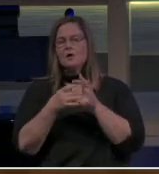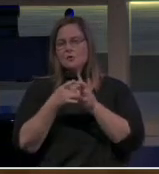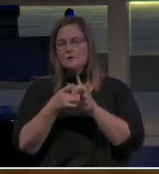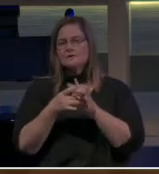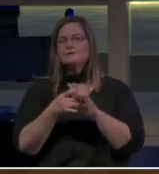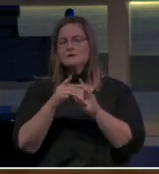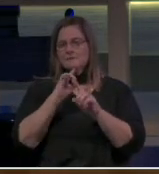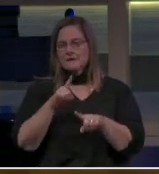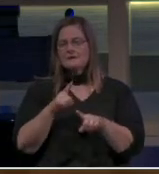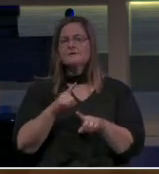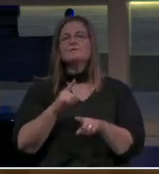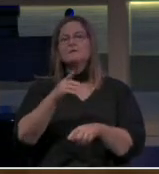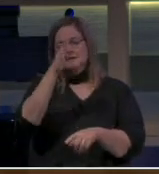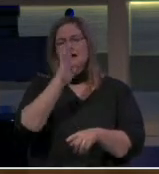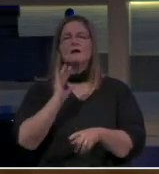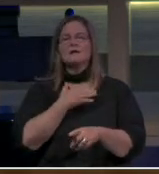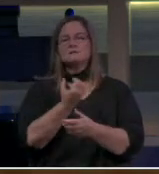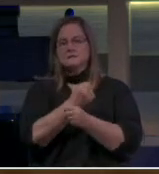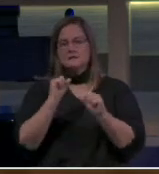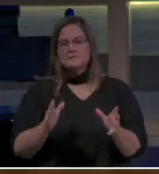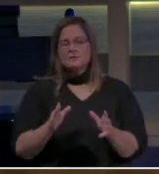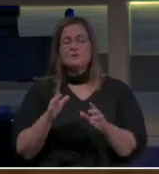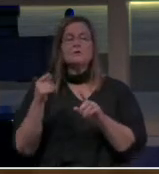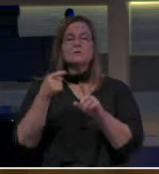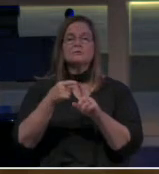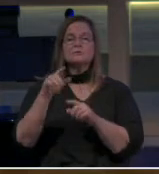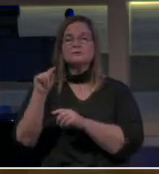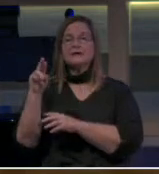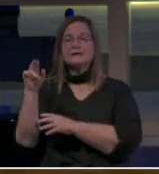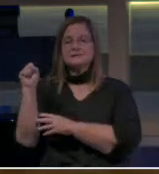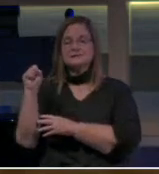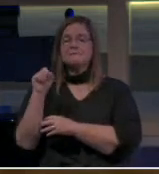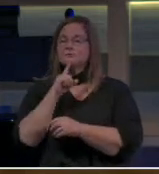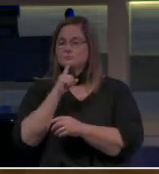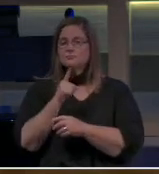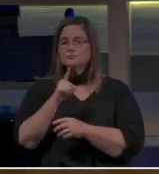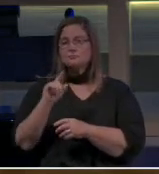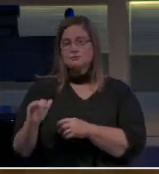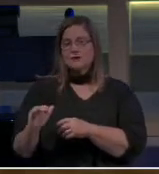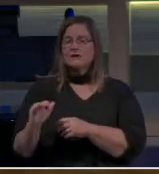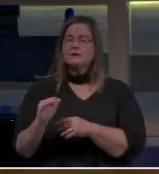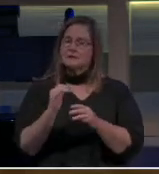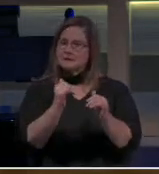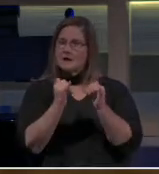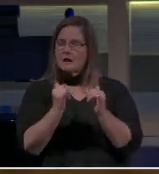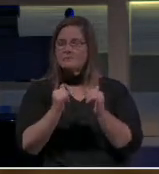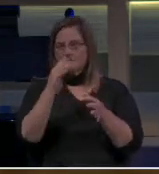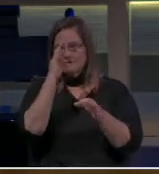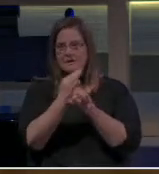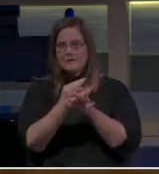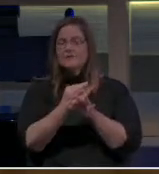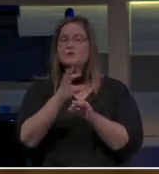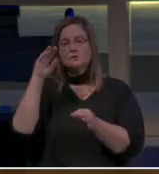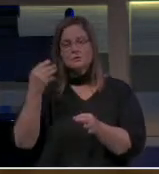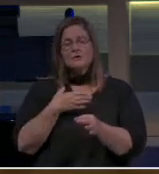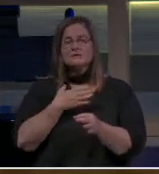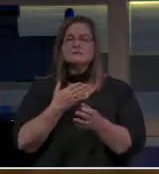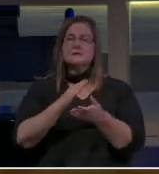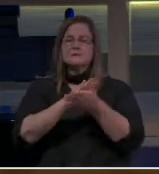to Titus my true child in a common faith grace and peace from God the Father